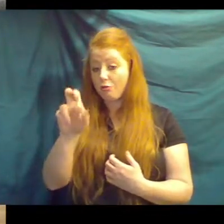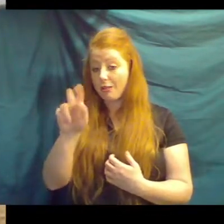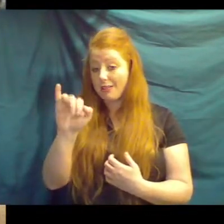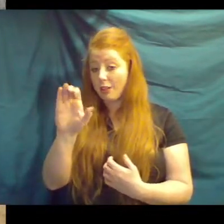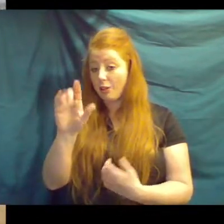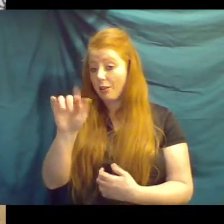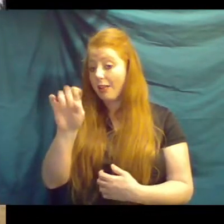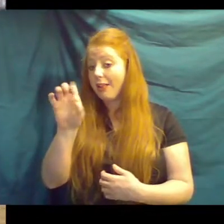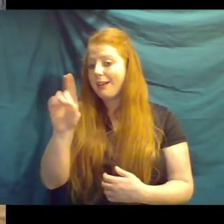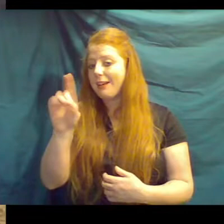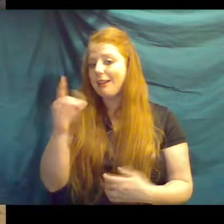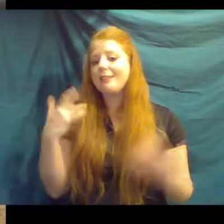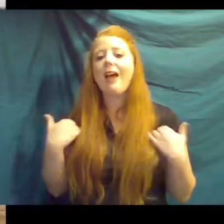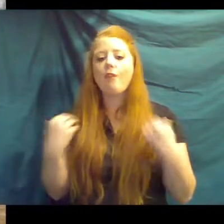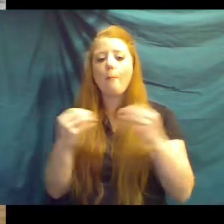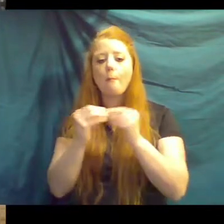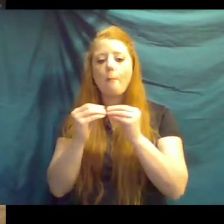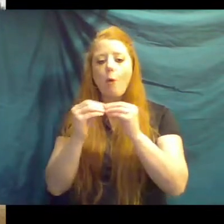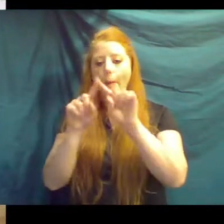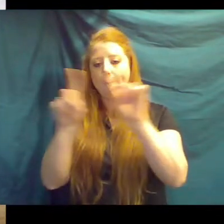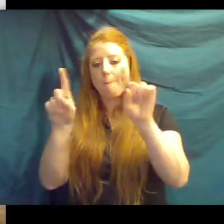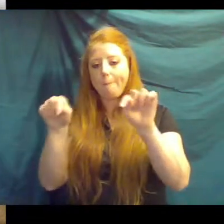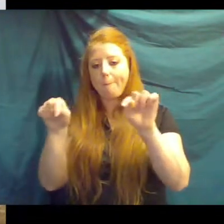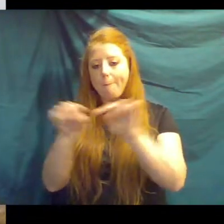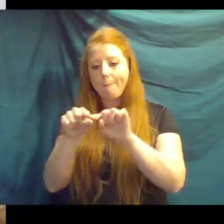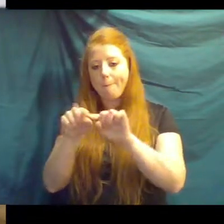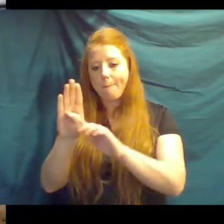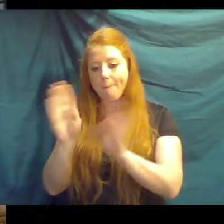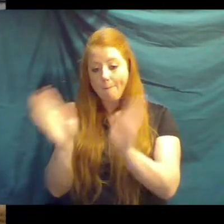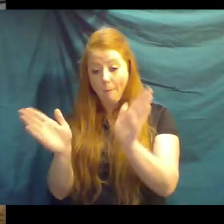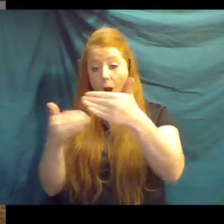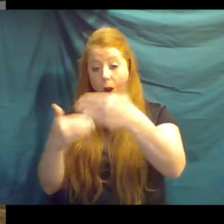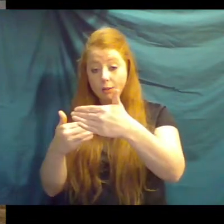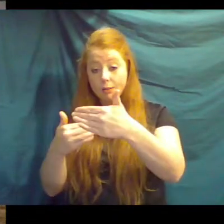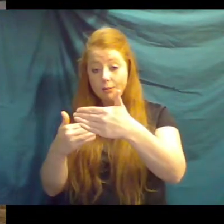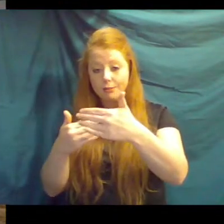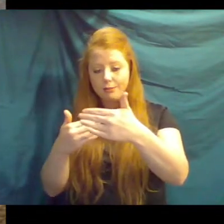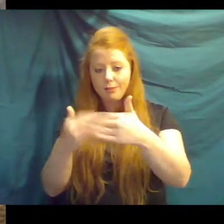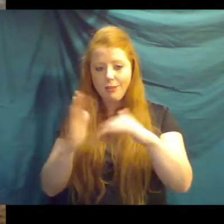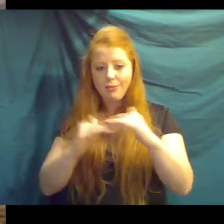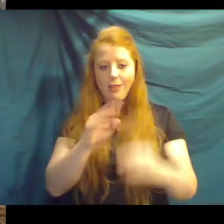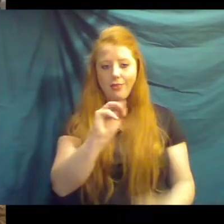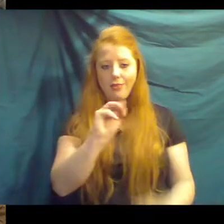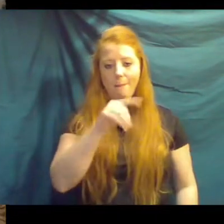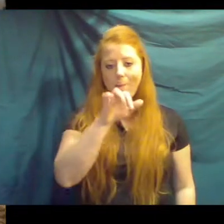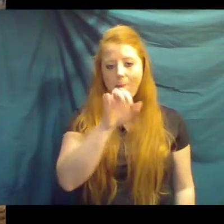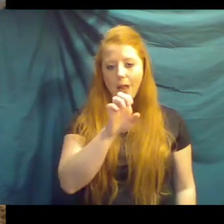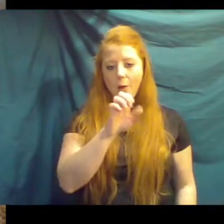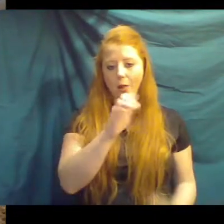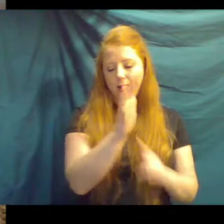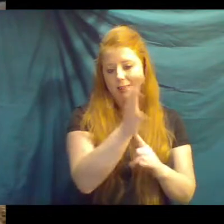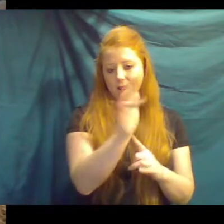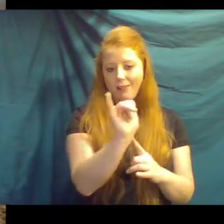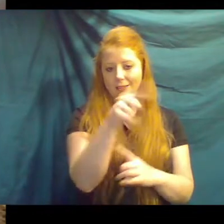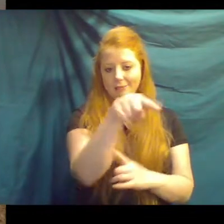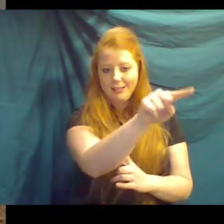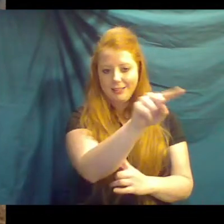they have more of the boxy shaped pattern on their body as opposed to what we call the maple leaf pattern that these guys have.